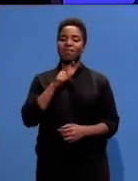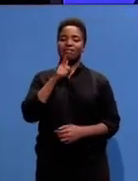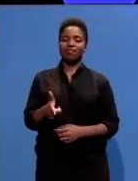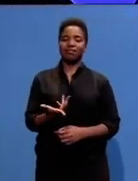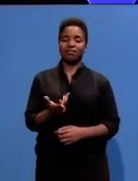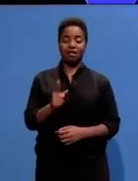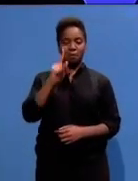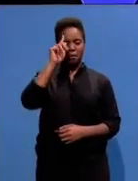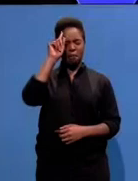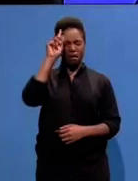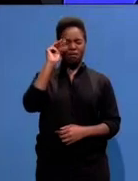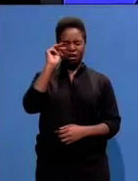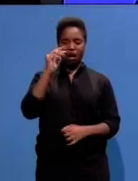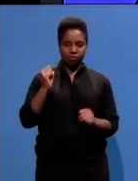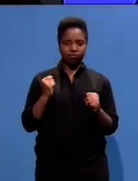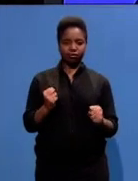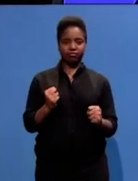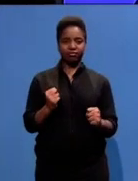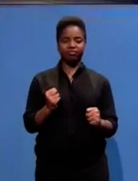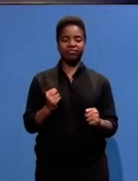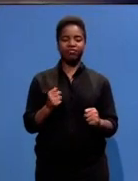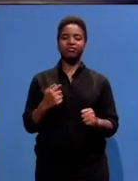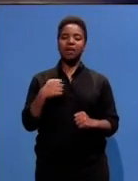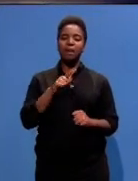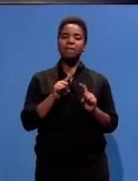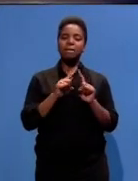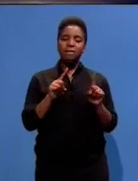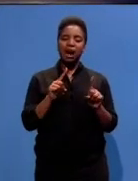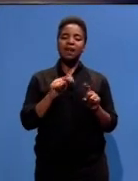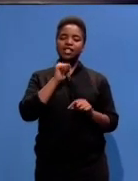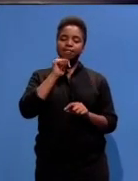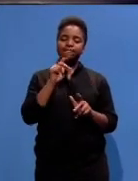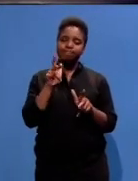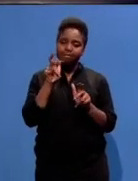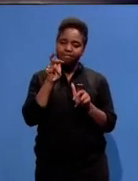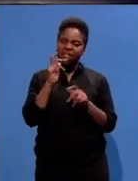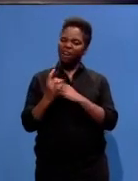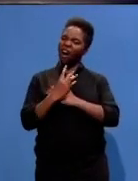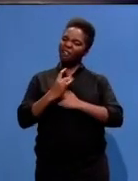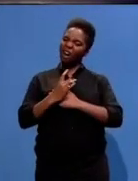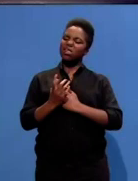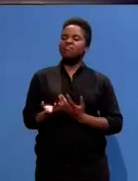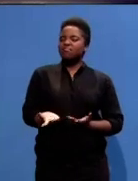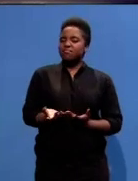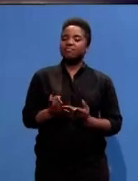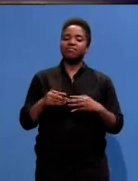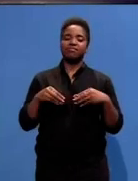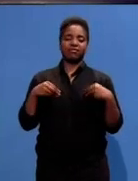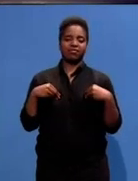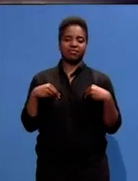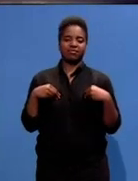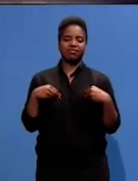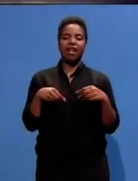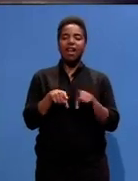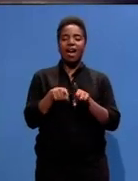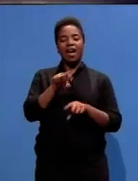determined, but he was also willing to listen to the sage advice of people like